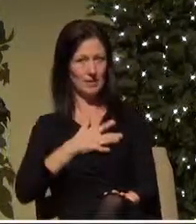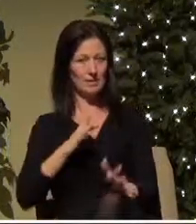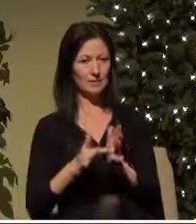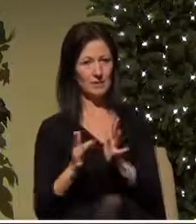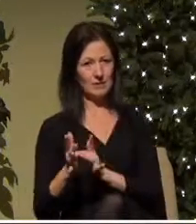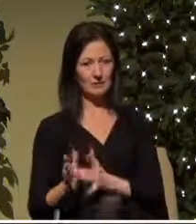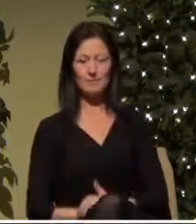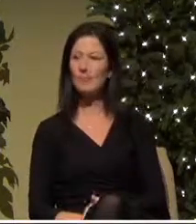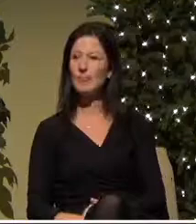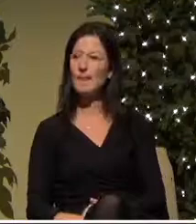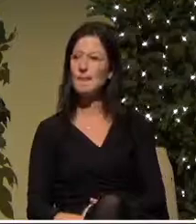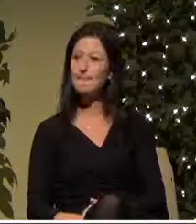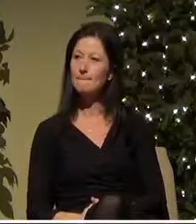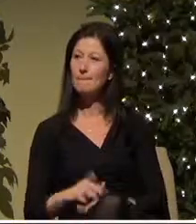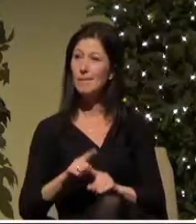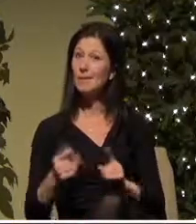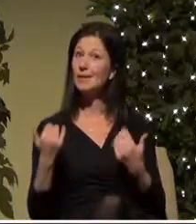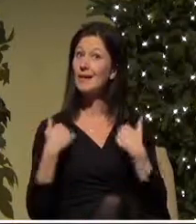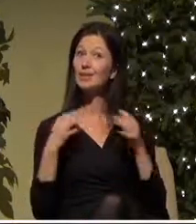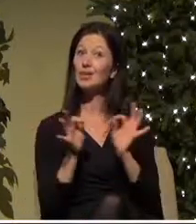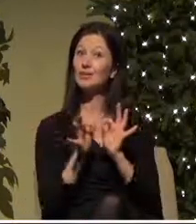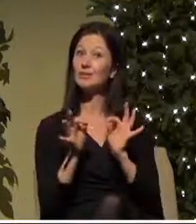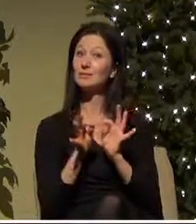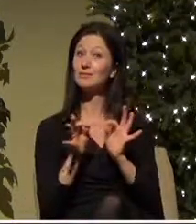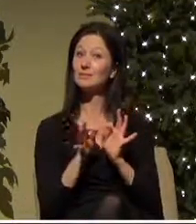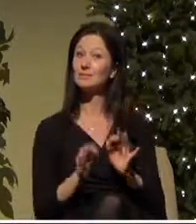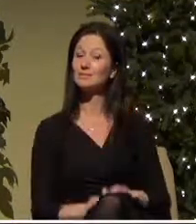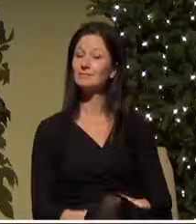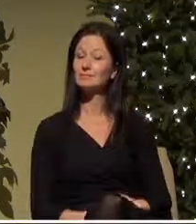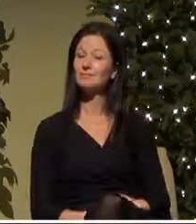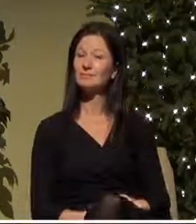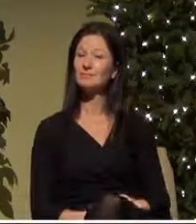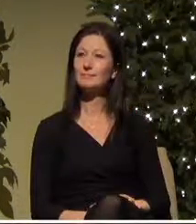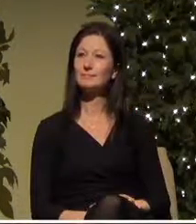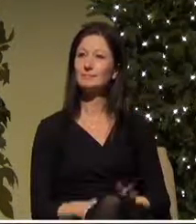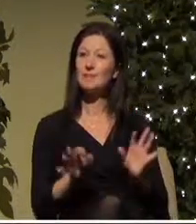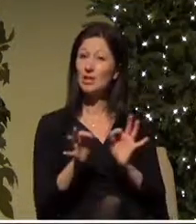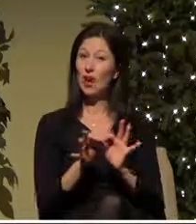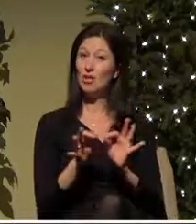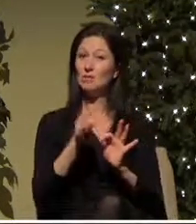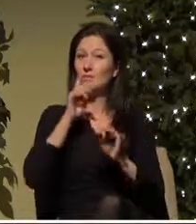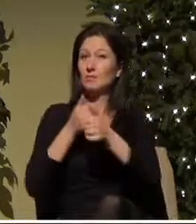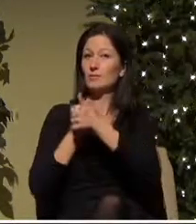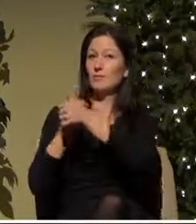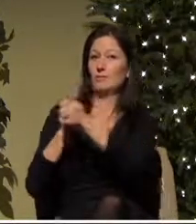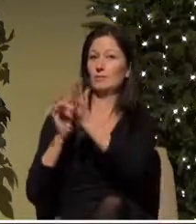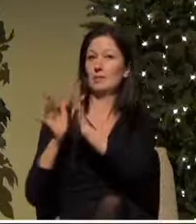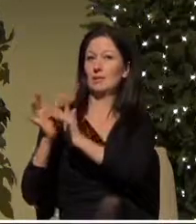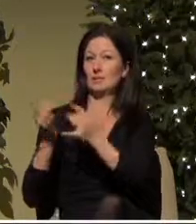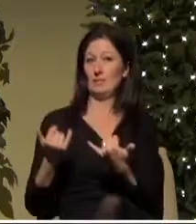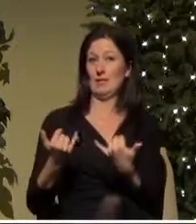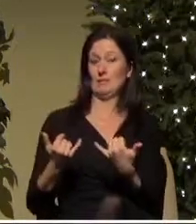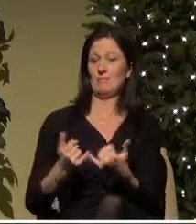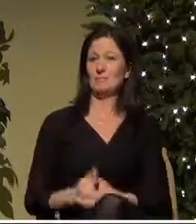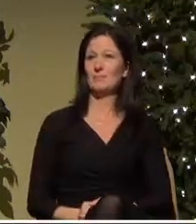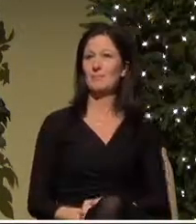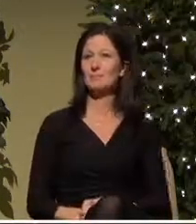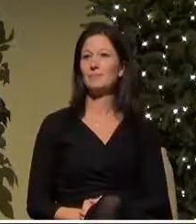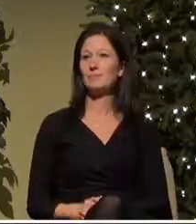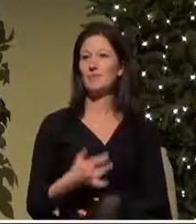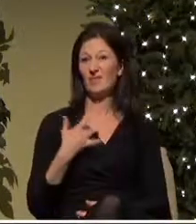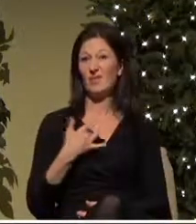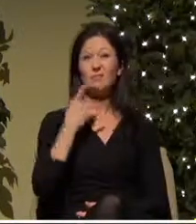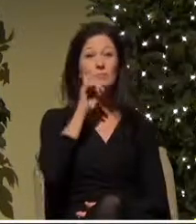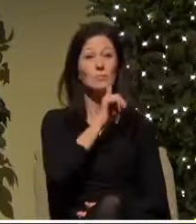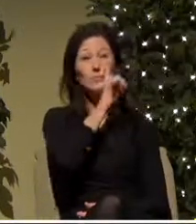but that comes at a cost and the cost of following Jesus in times like this is the feeling of